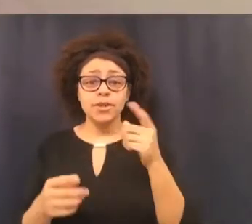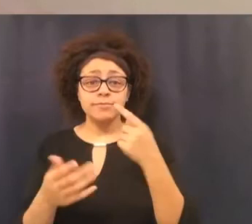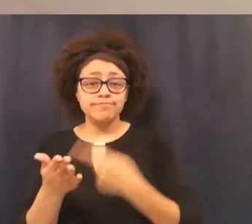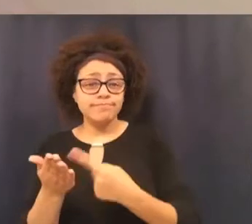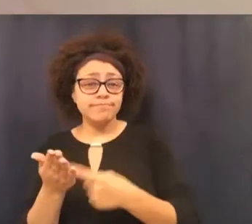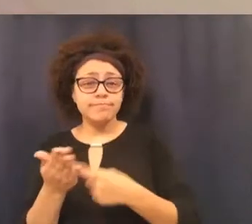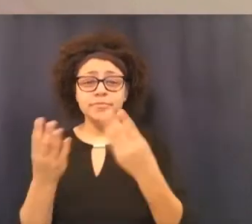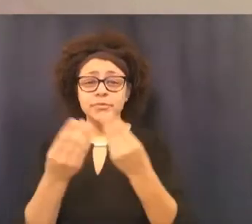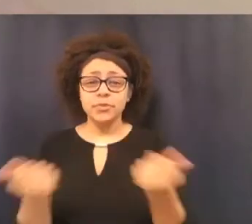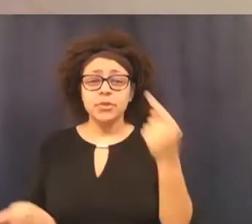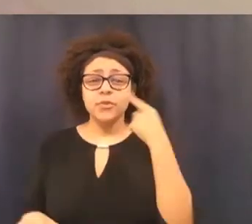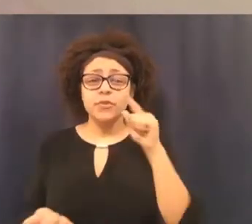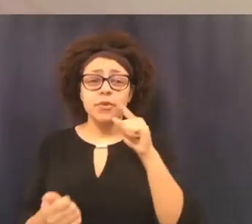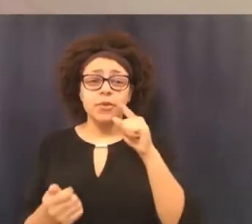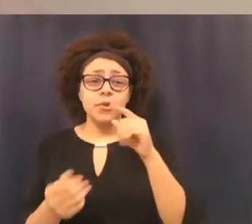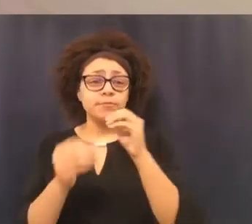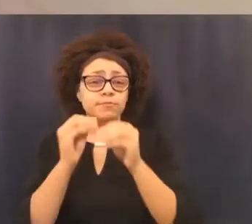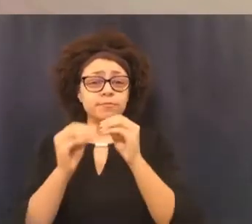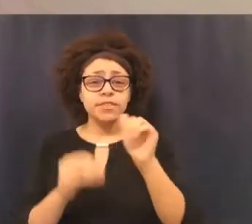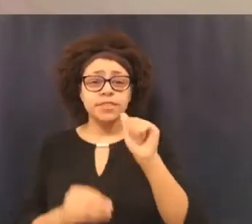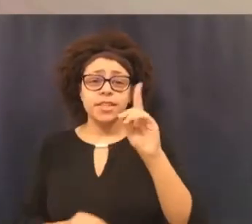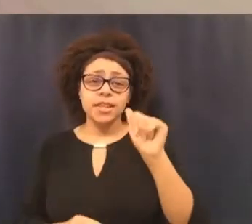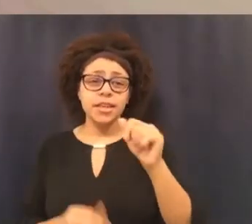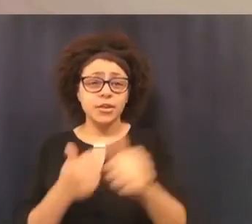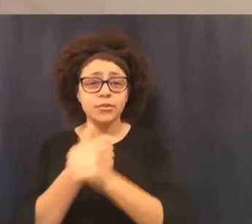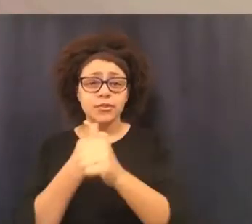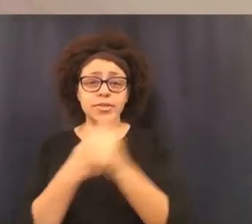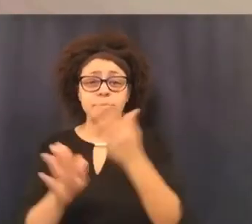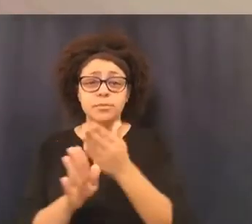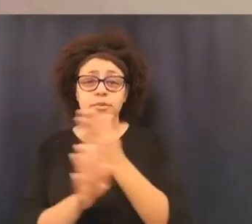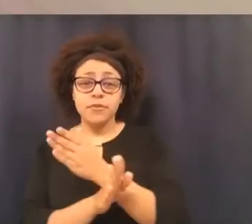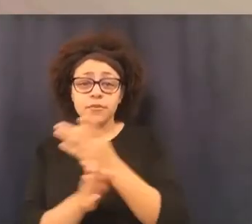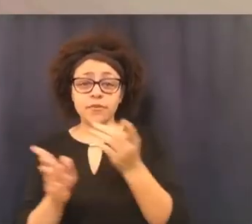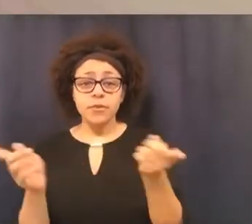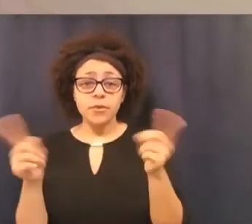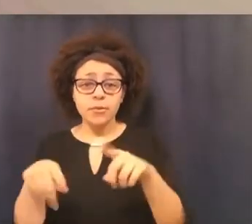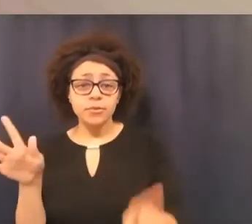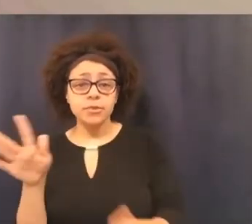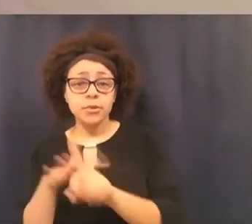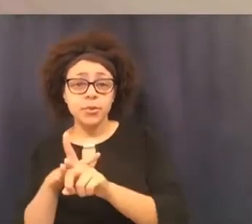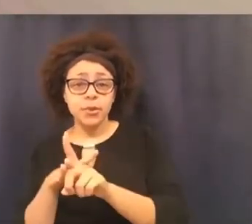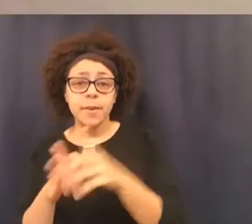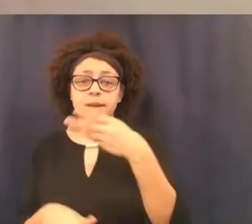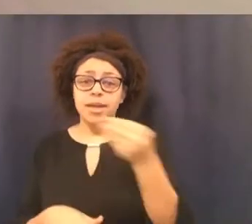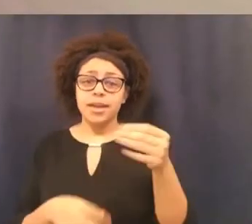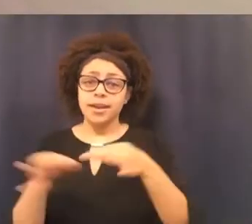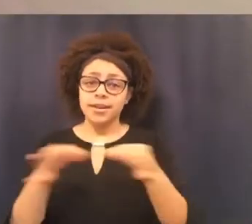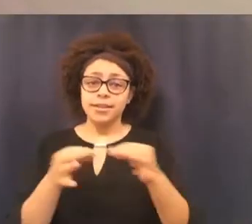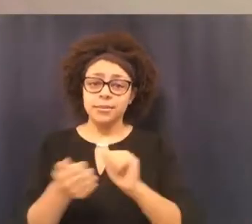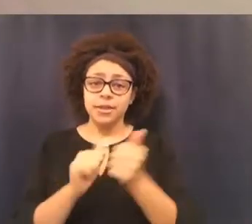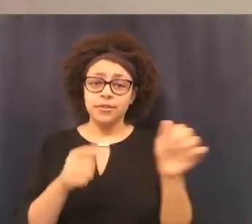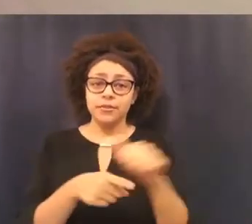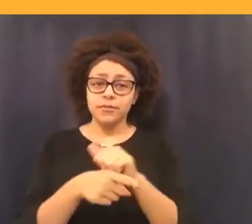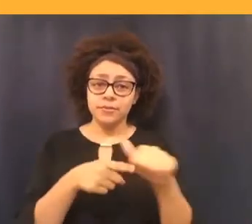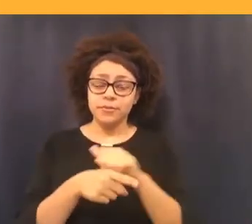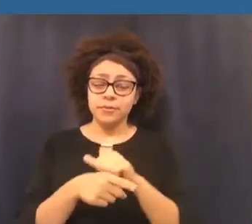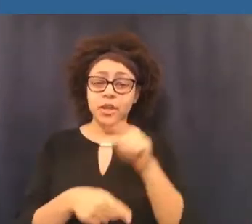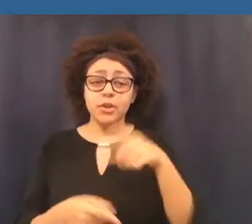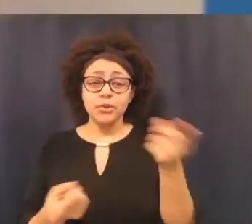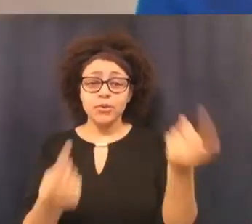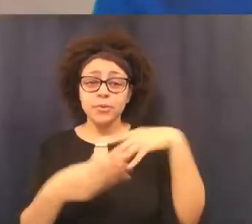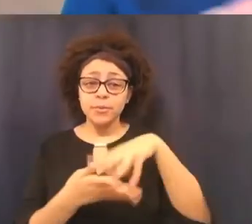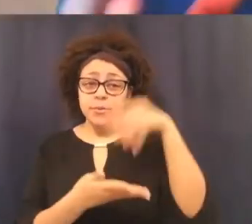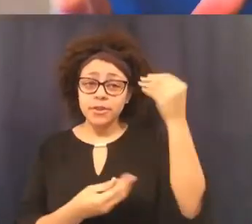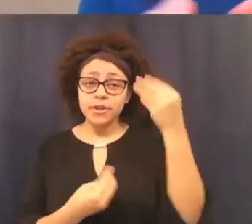ADA risks and explain how they work in practice. Get the information that you need to become a more effective advocate for your